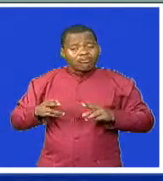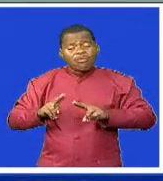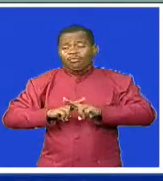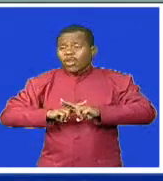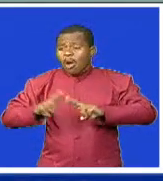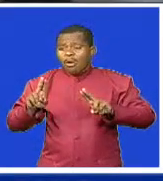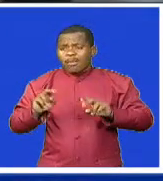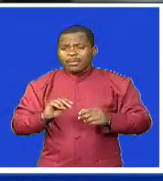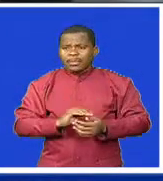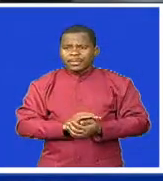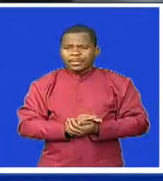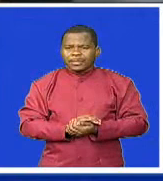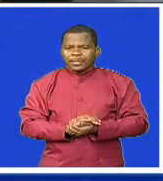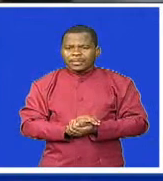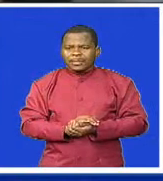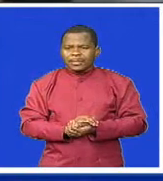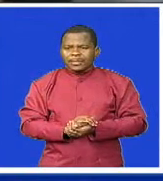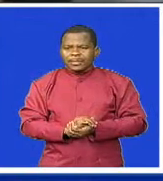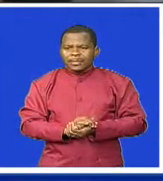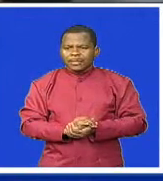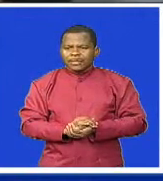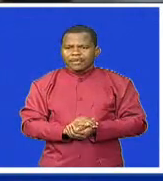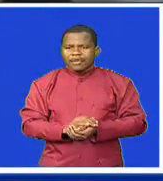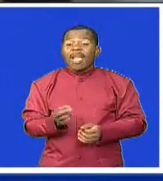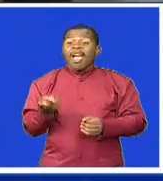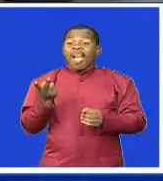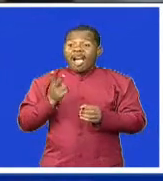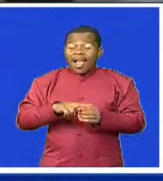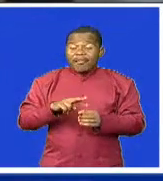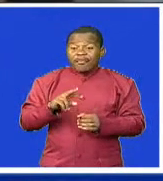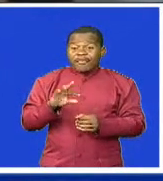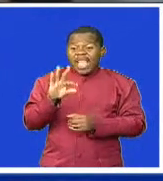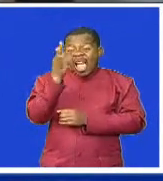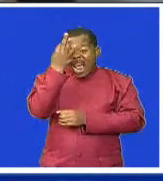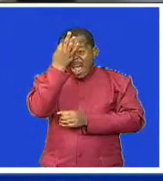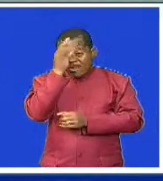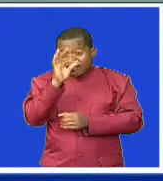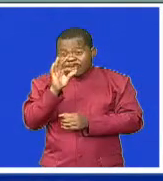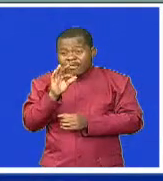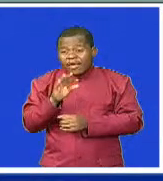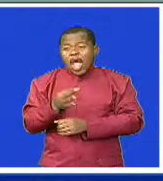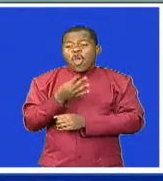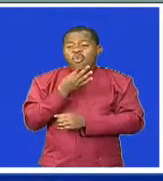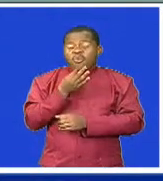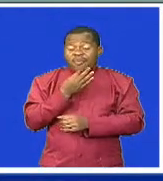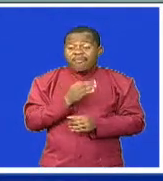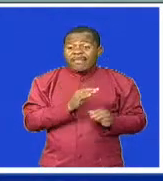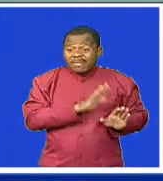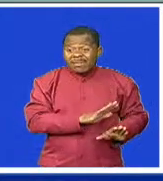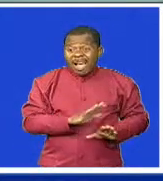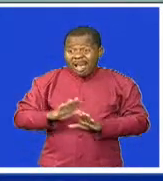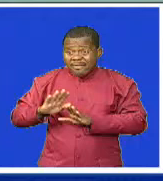also one of the challenges that we face under our youth